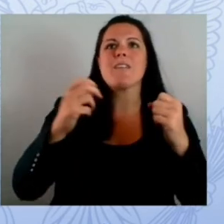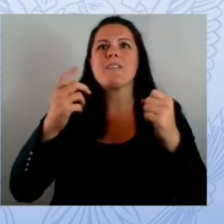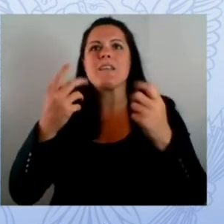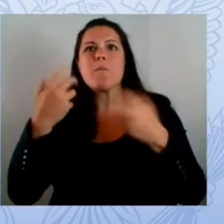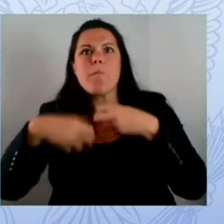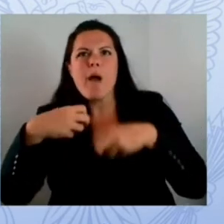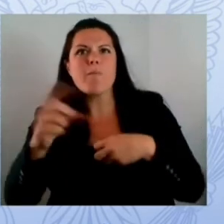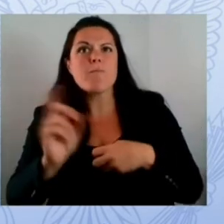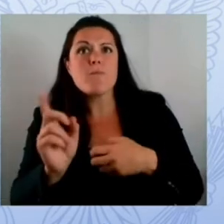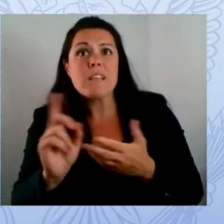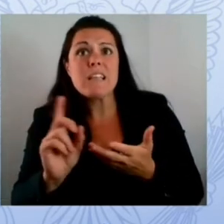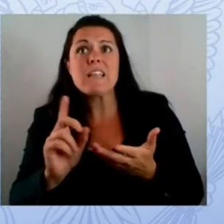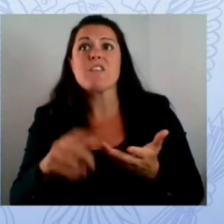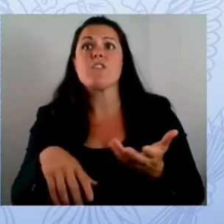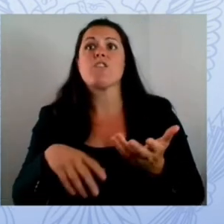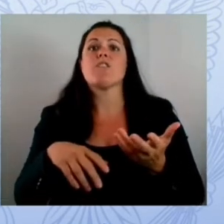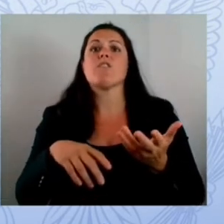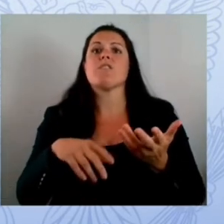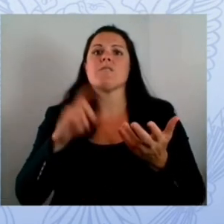thank you